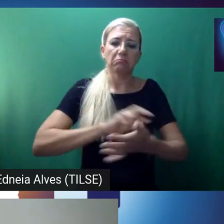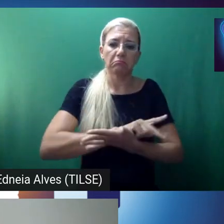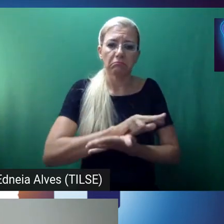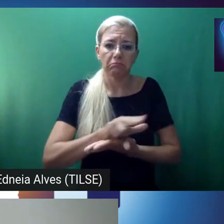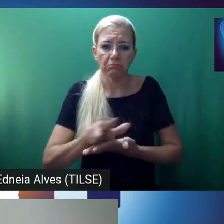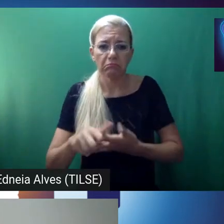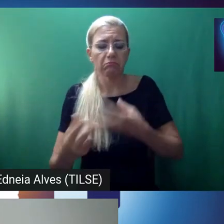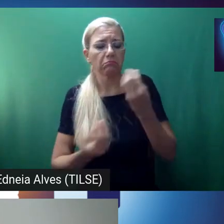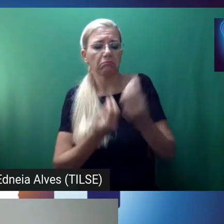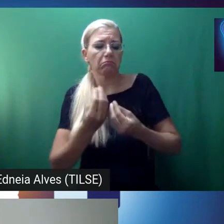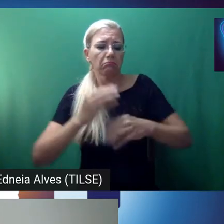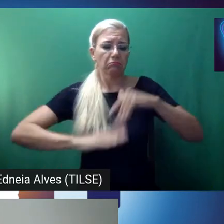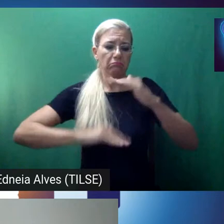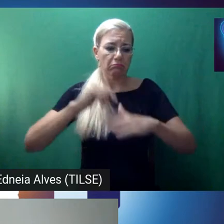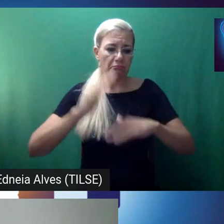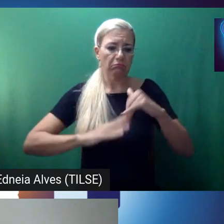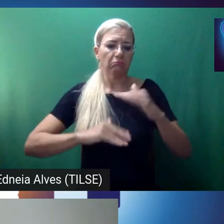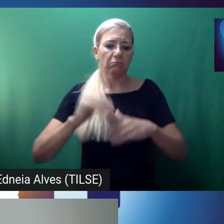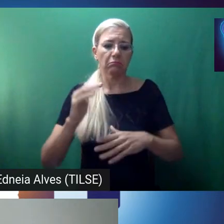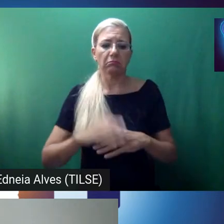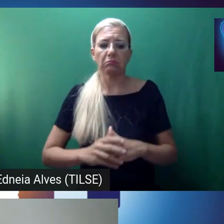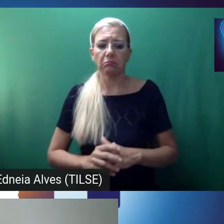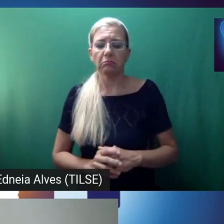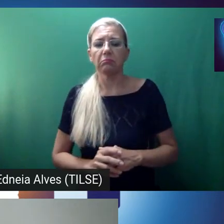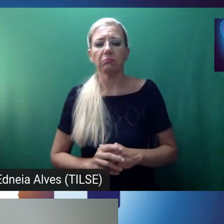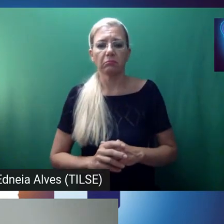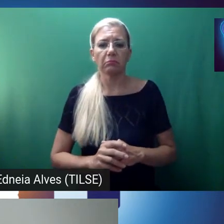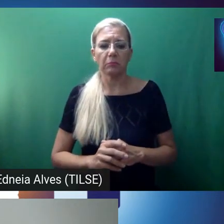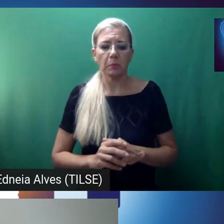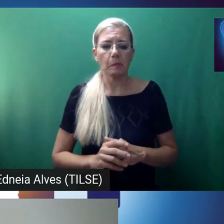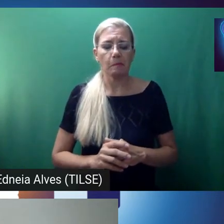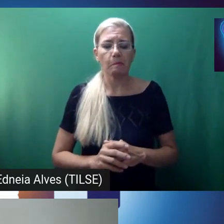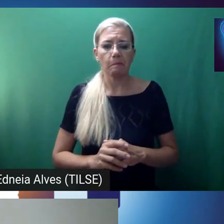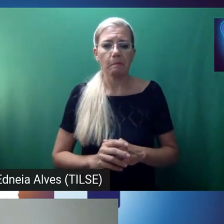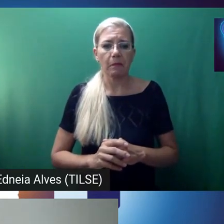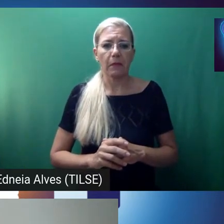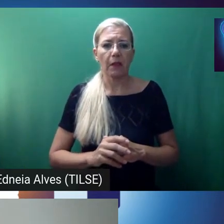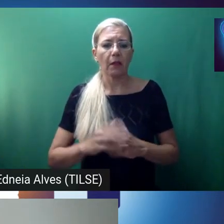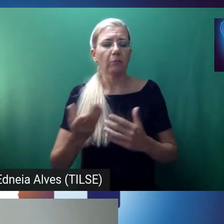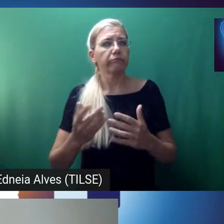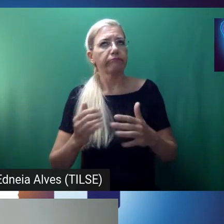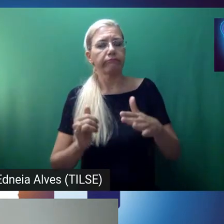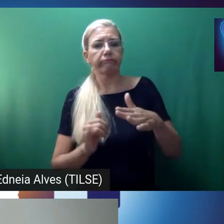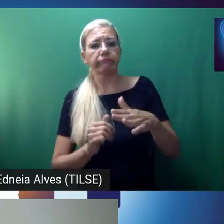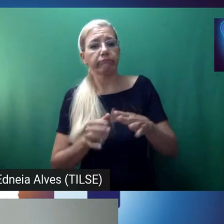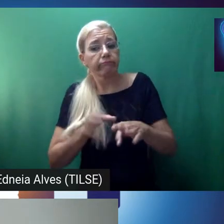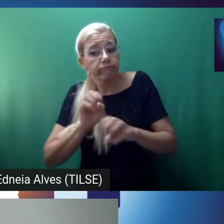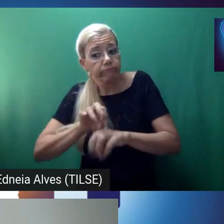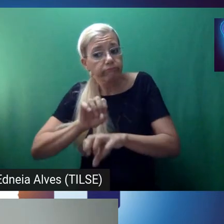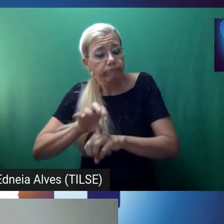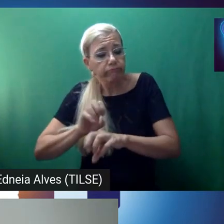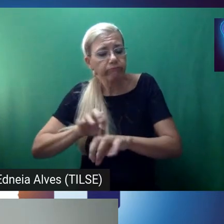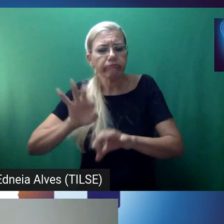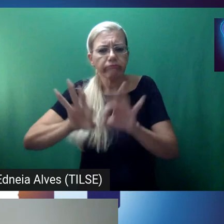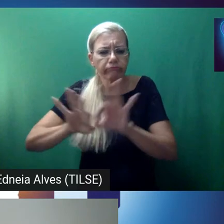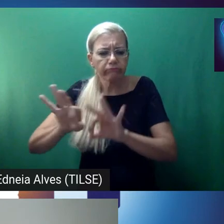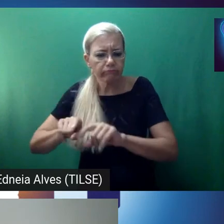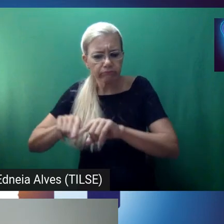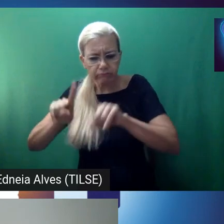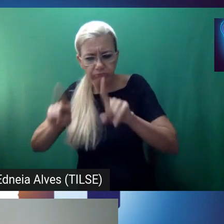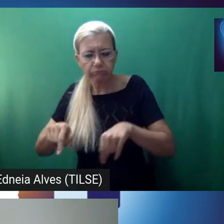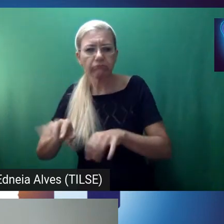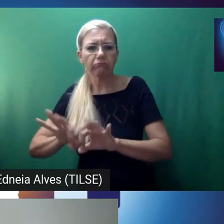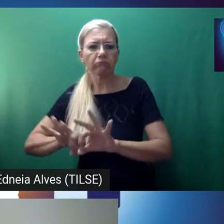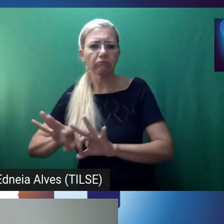professionals? Yeah, that's a good question. So, in instructional design, we always assume that the instructional